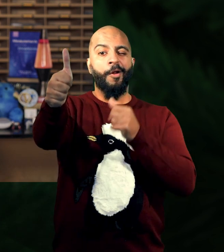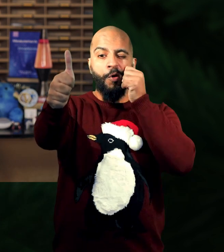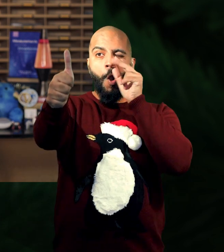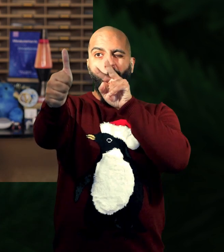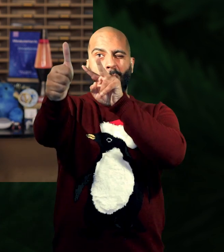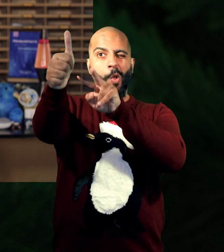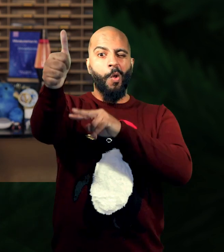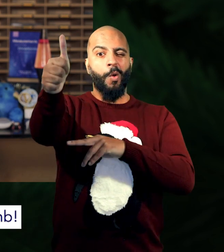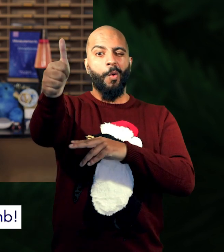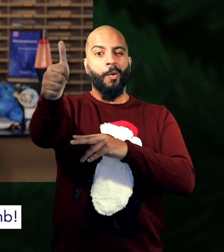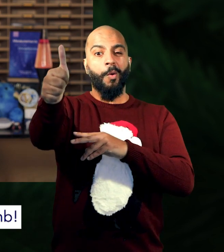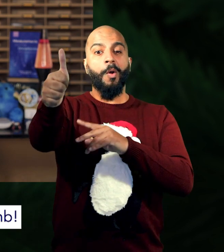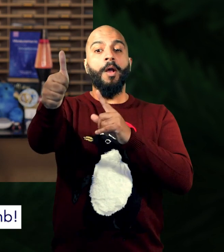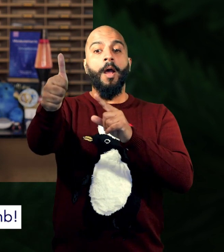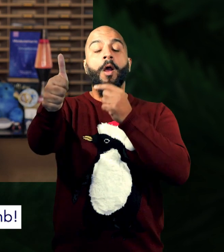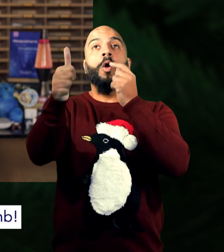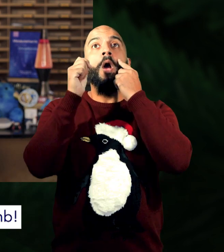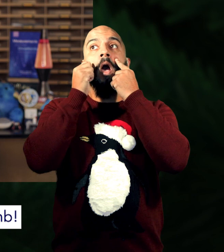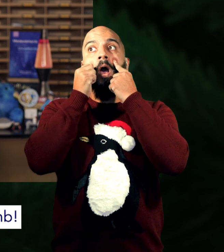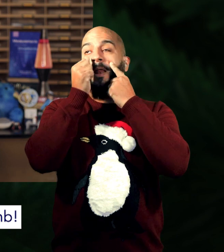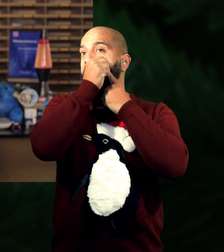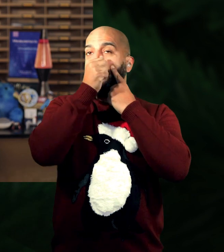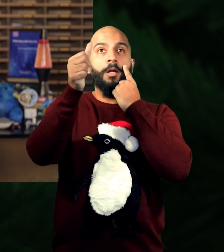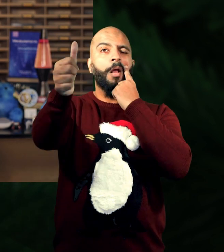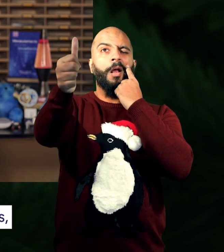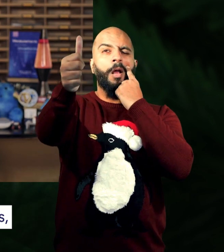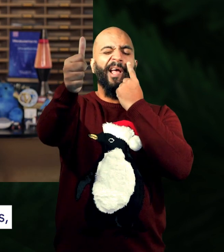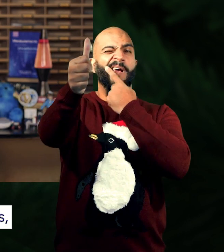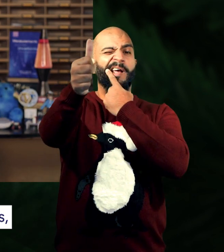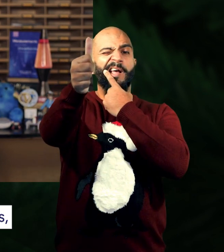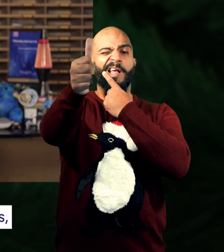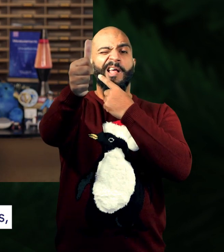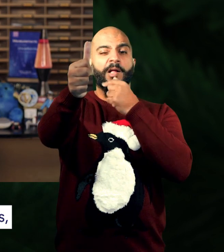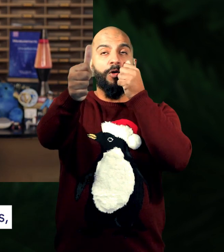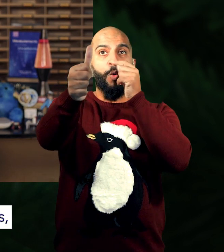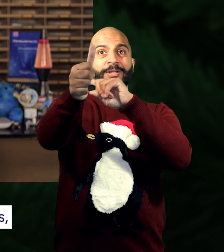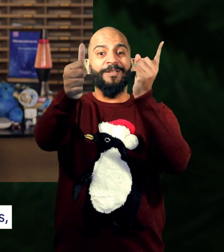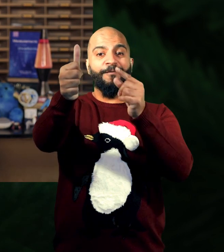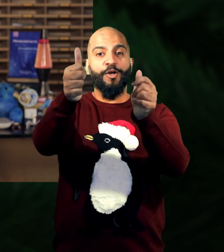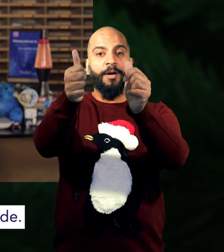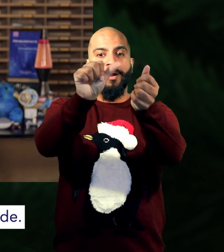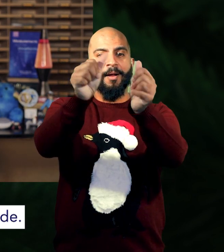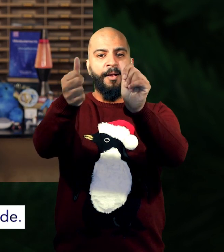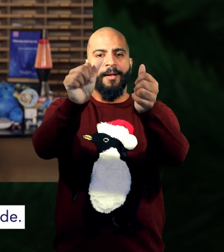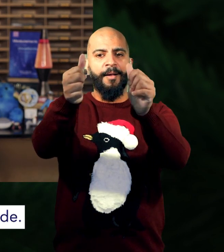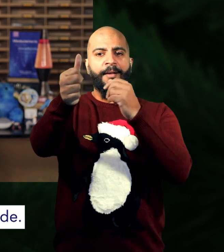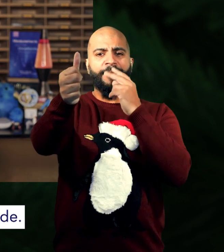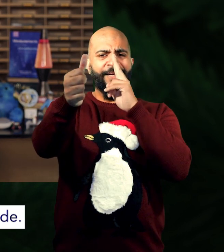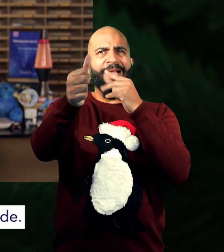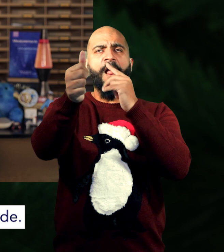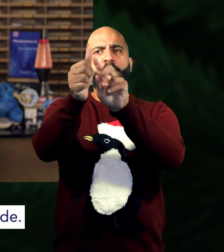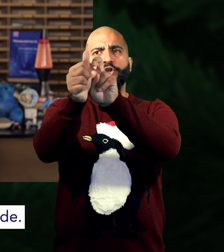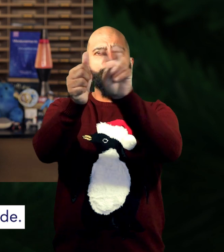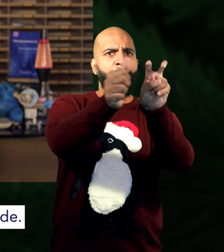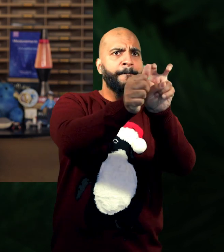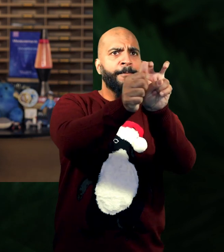that you're looking at it. And now, switch eyes and see what's happened to your thumb. If you switch between eyes back and forth like this, you'll see that your thumb seems to